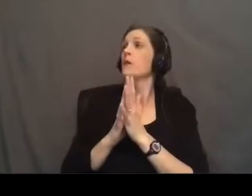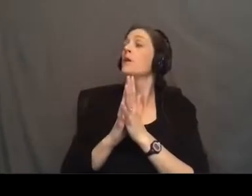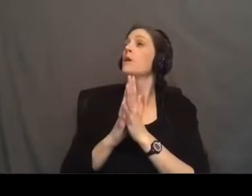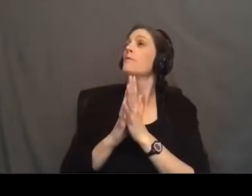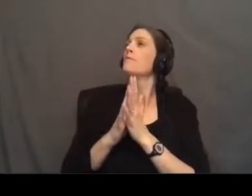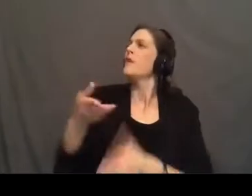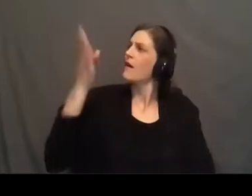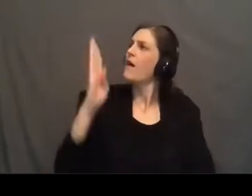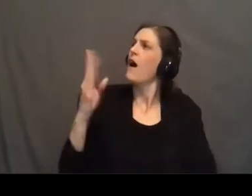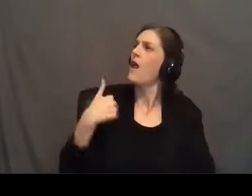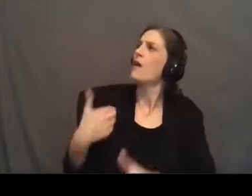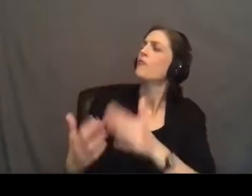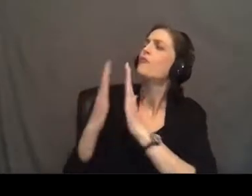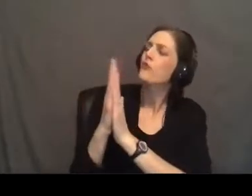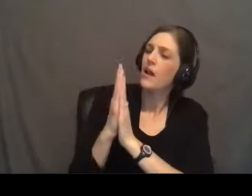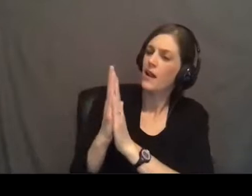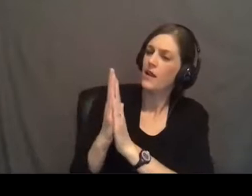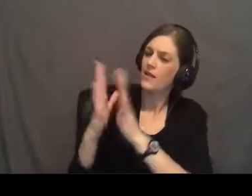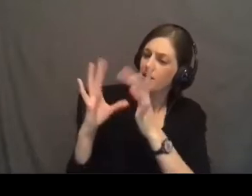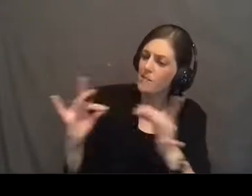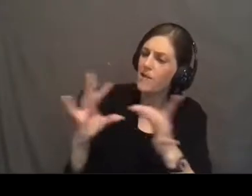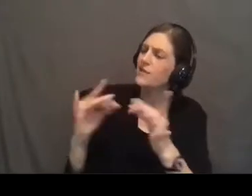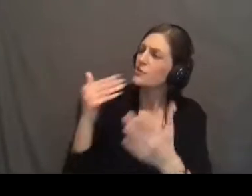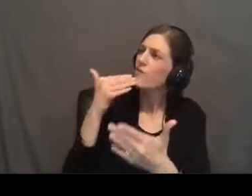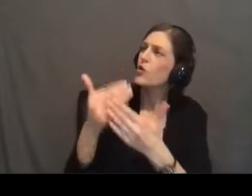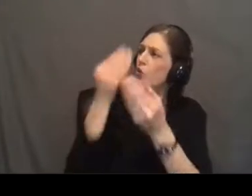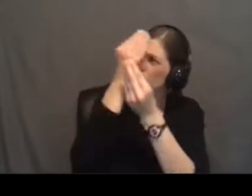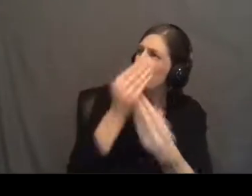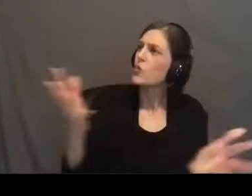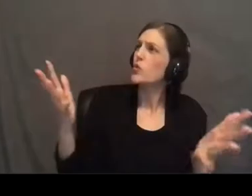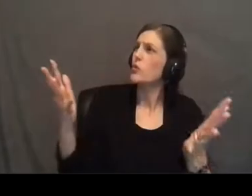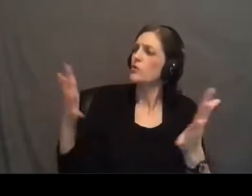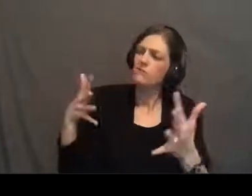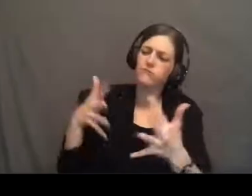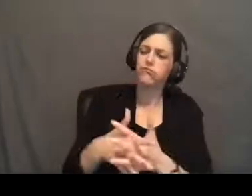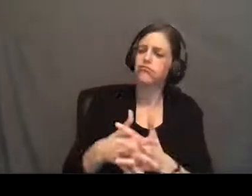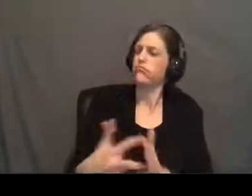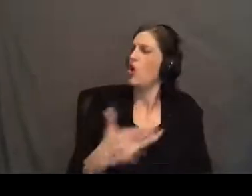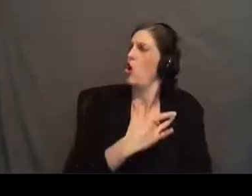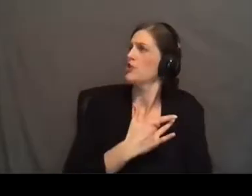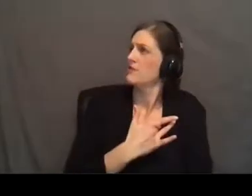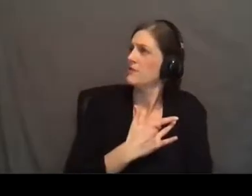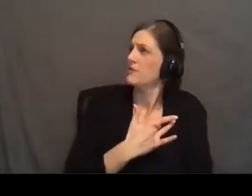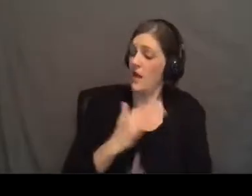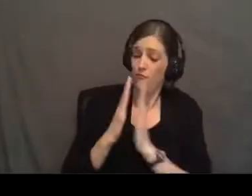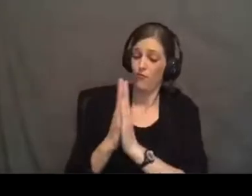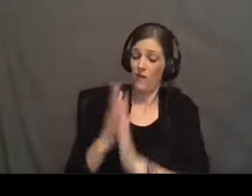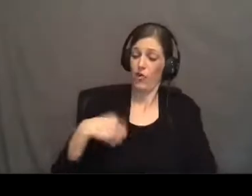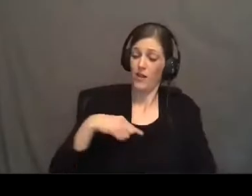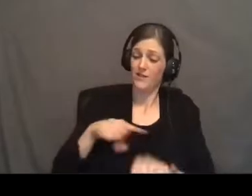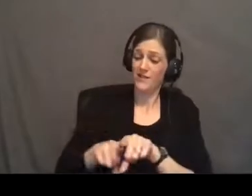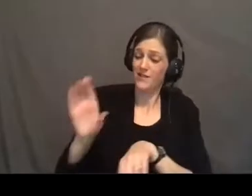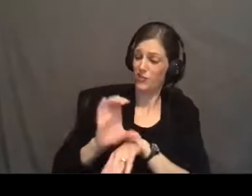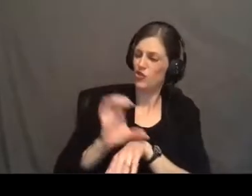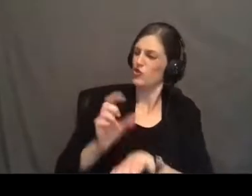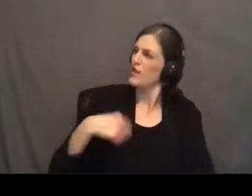but God I pray that this message of the good news of the kingdom penetrates hearts and God I pray for us as a church that we